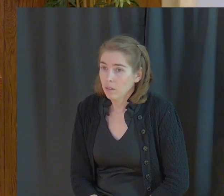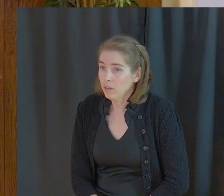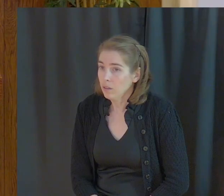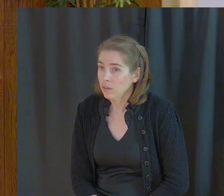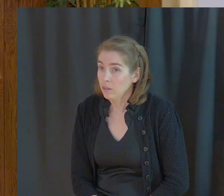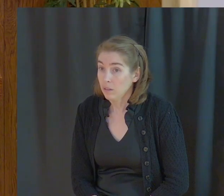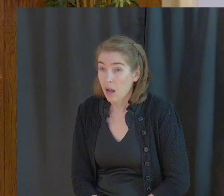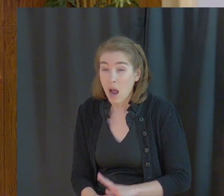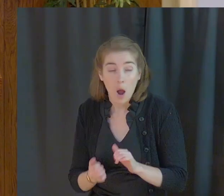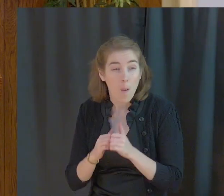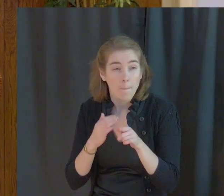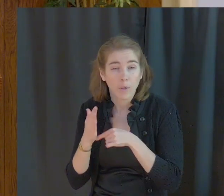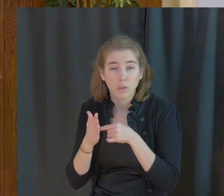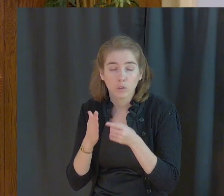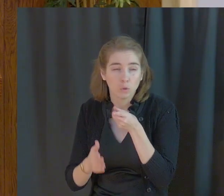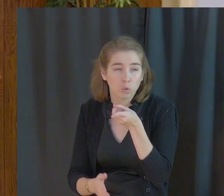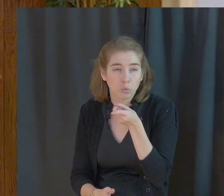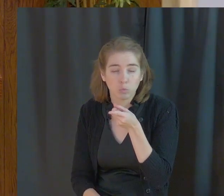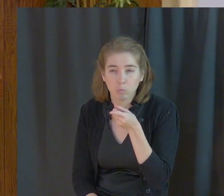How persecuted are you?